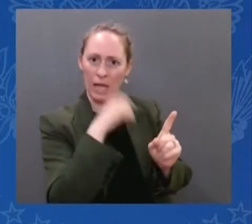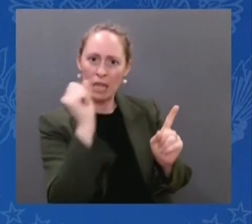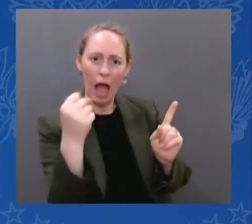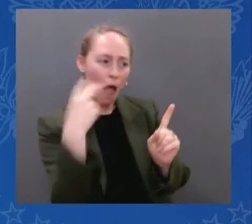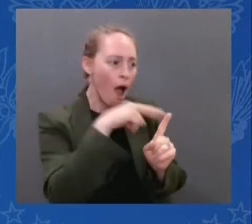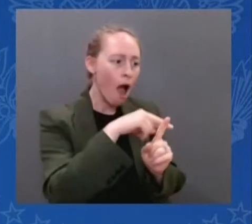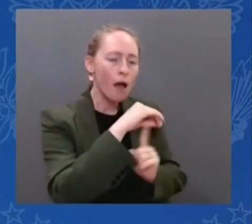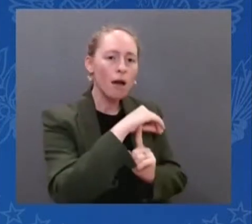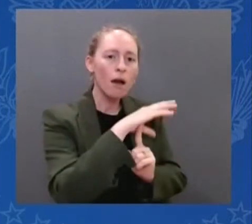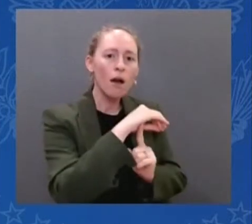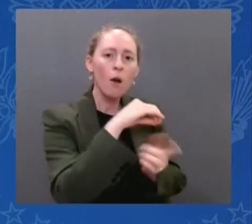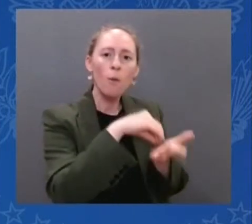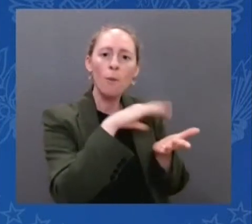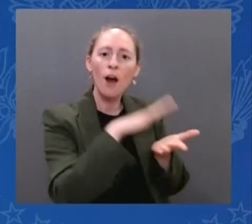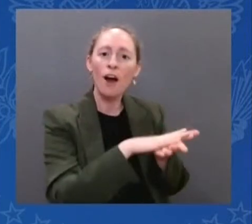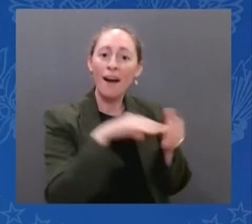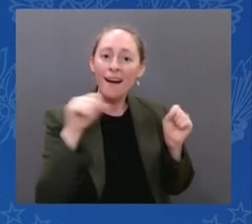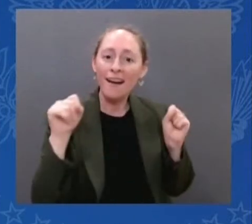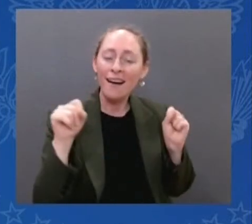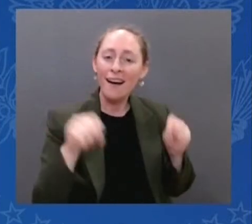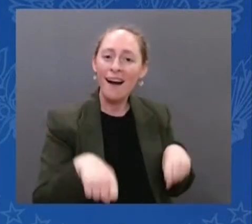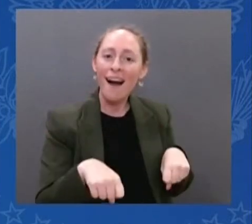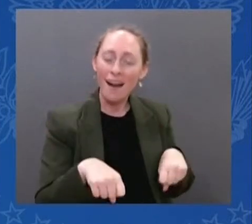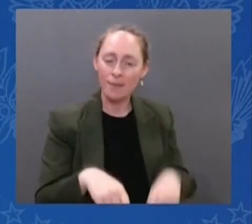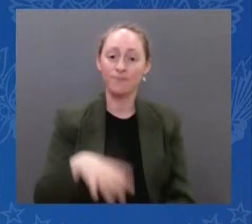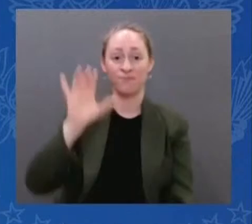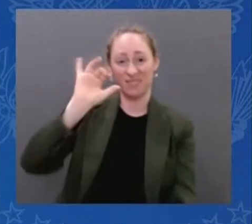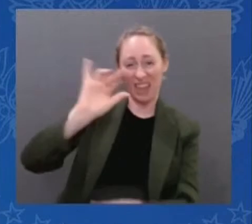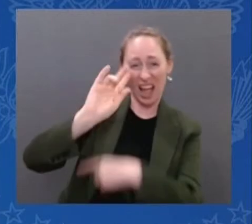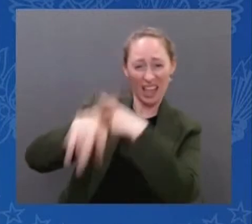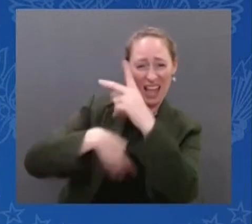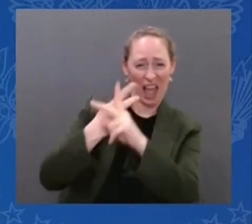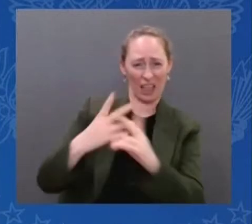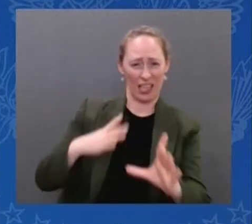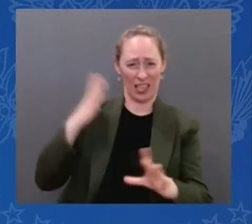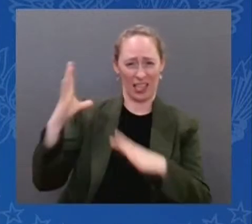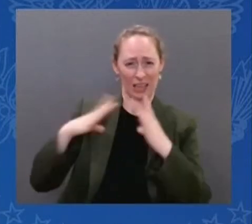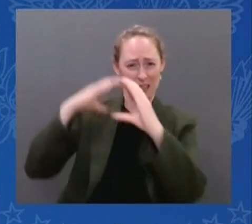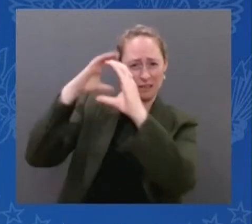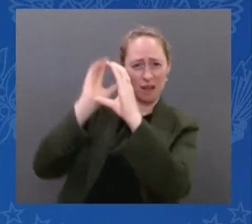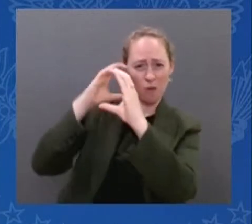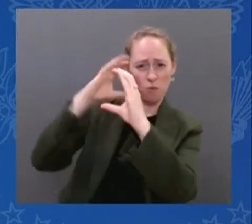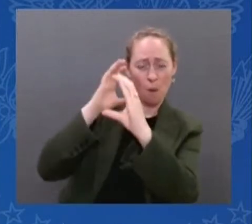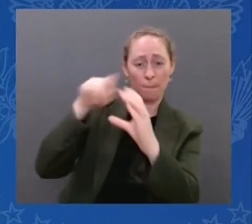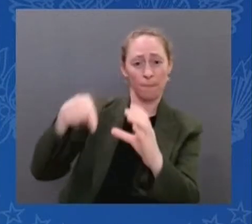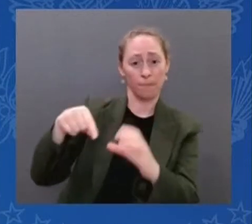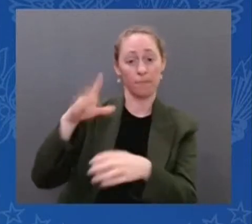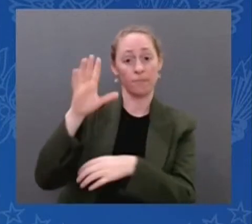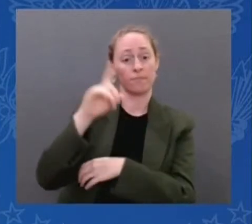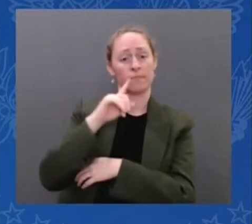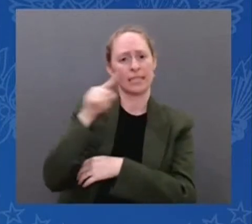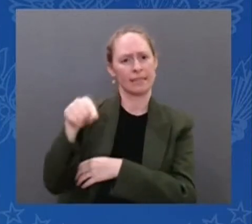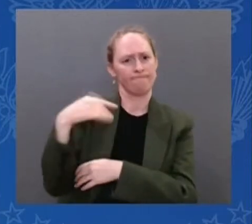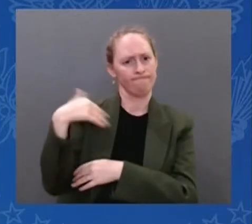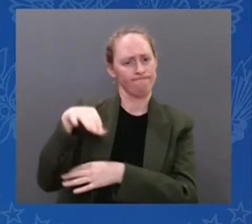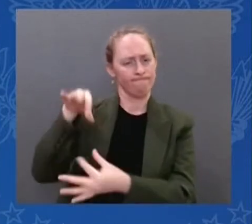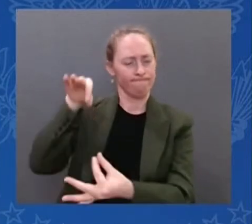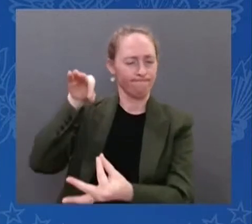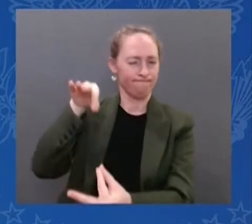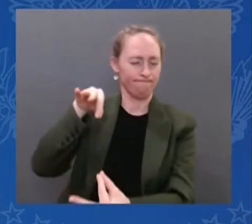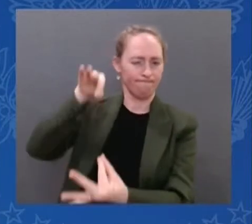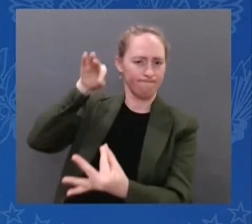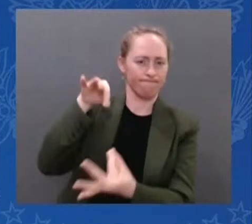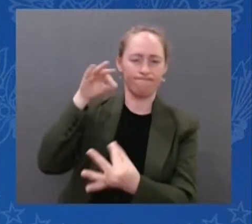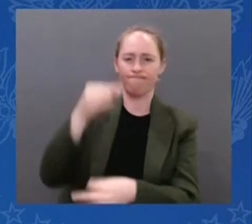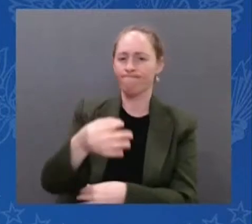It is going to be so precise, you're going to see whether or not planets, because of